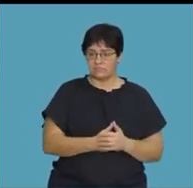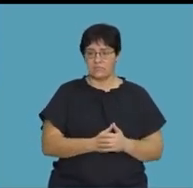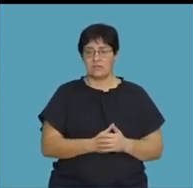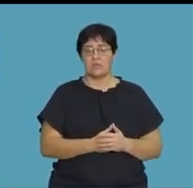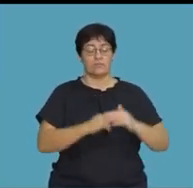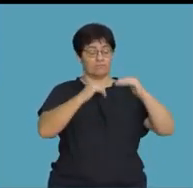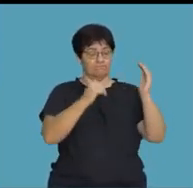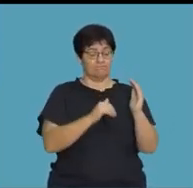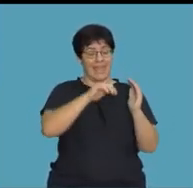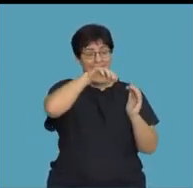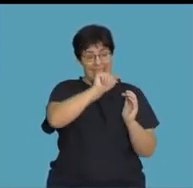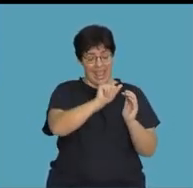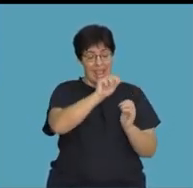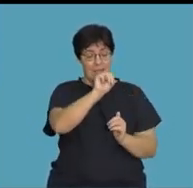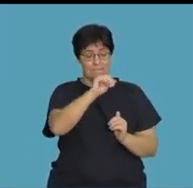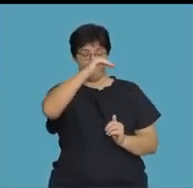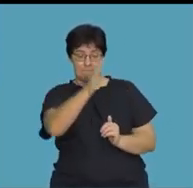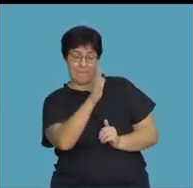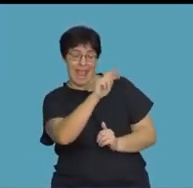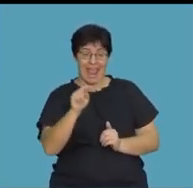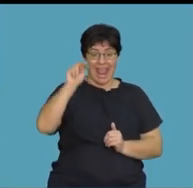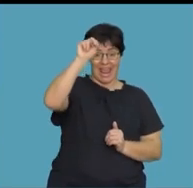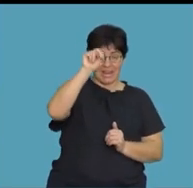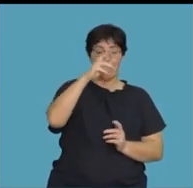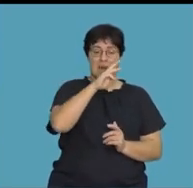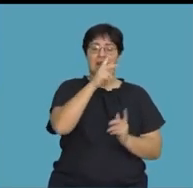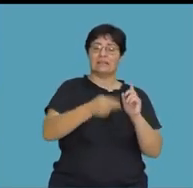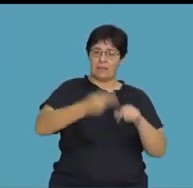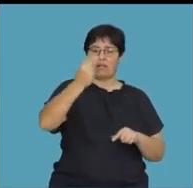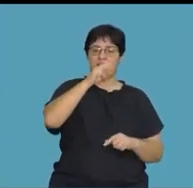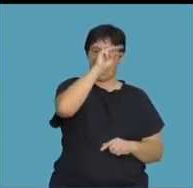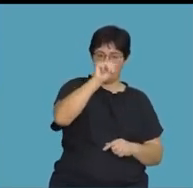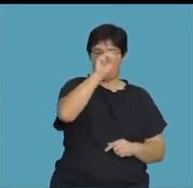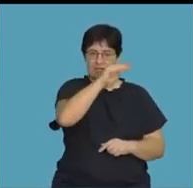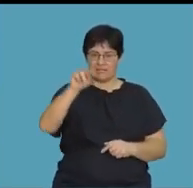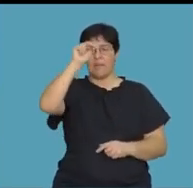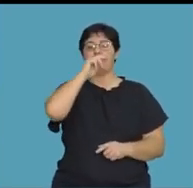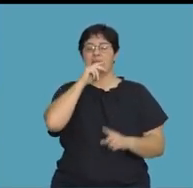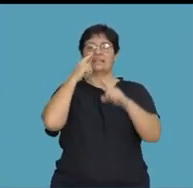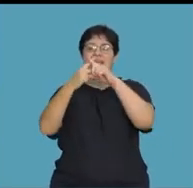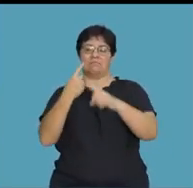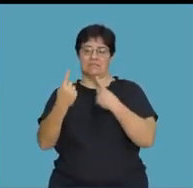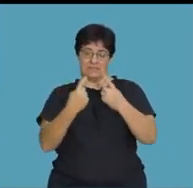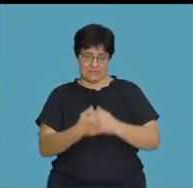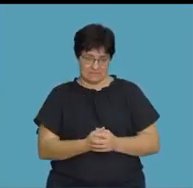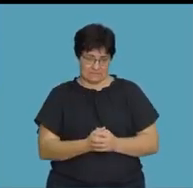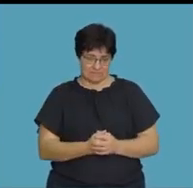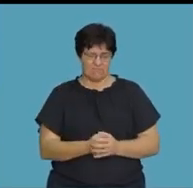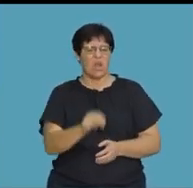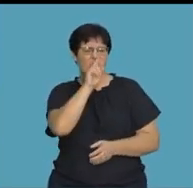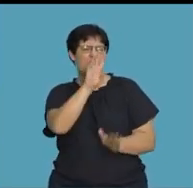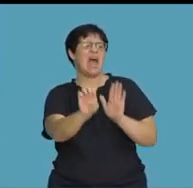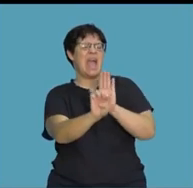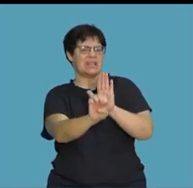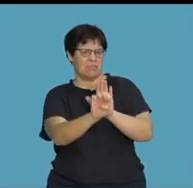raised to another exponent, the operation between them will be a multiplication. So let's just quickly look at a few